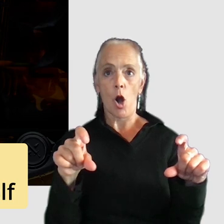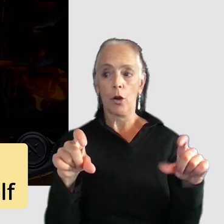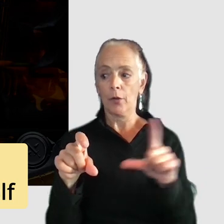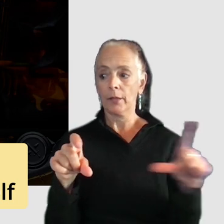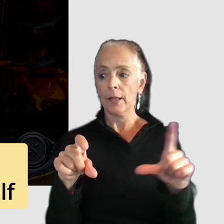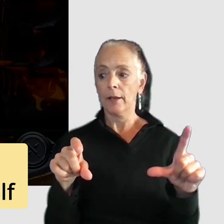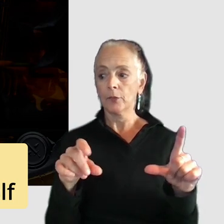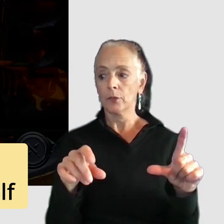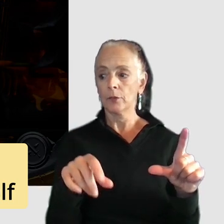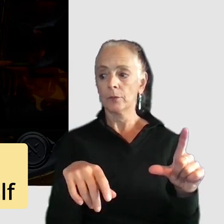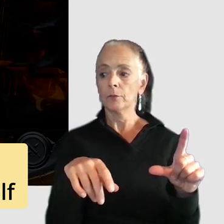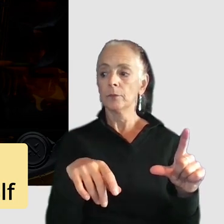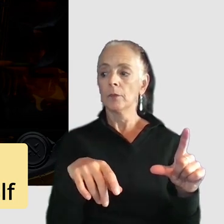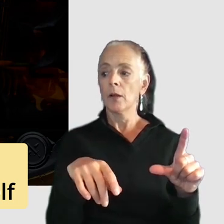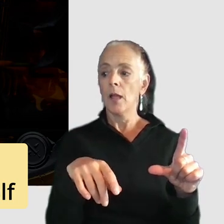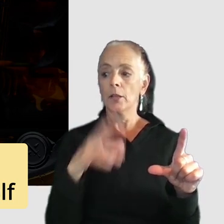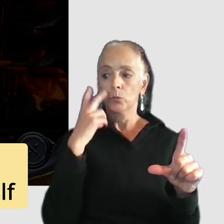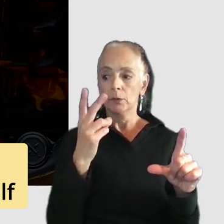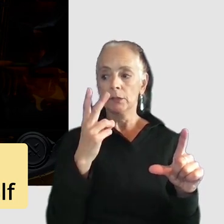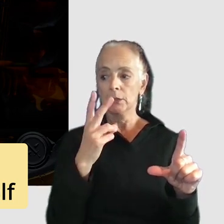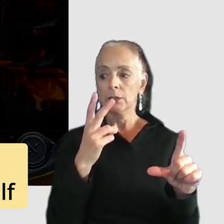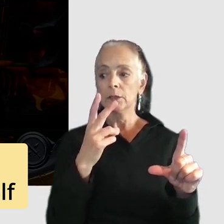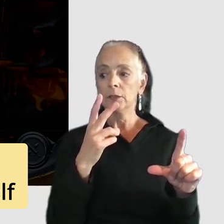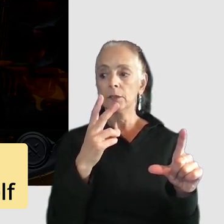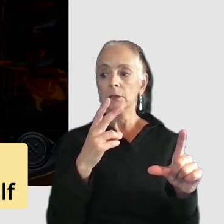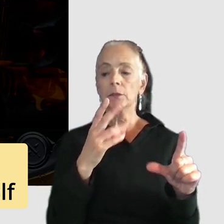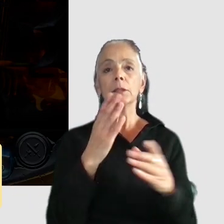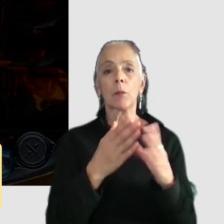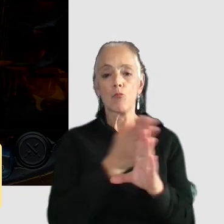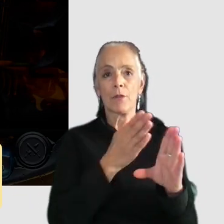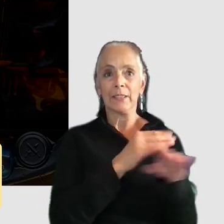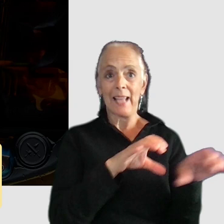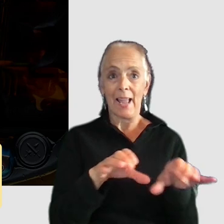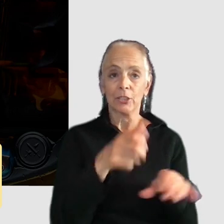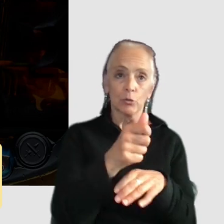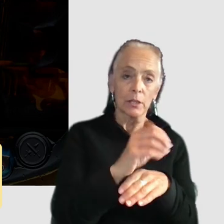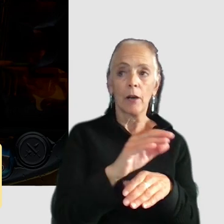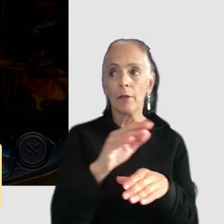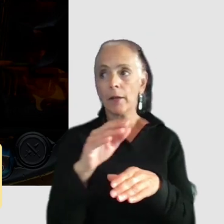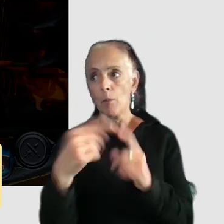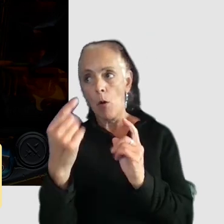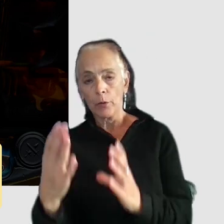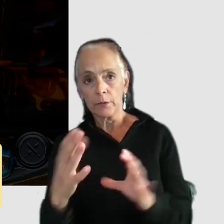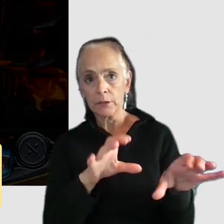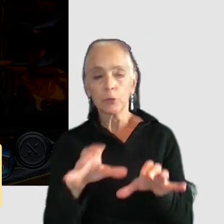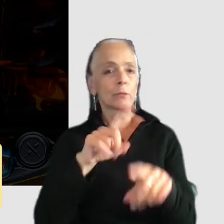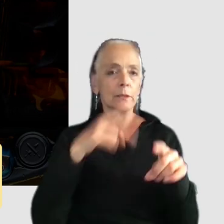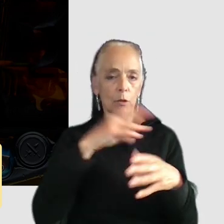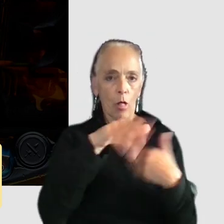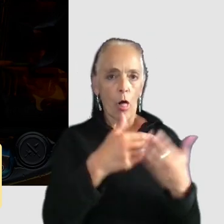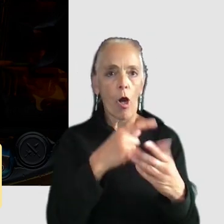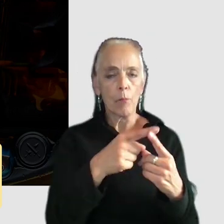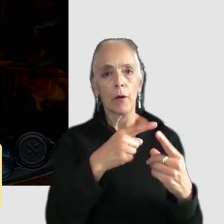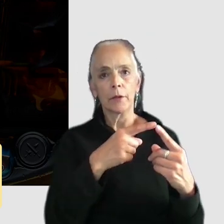see in the top left and you can see some of the previous actions taken by yourself and your opponent you can't see all of them but you can see